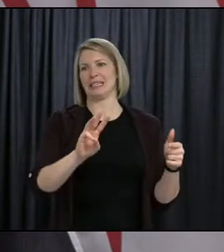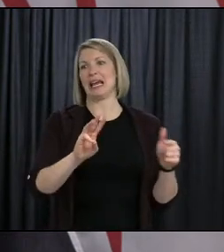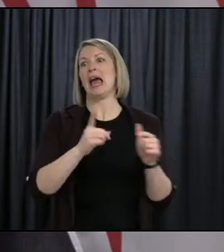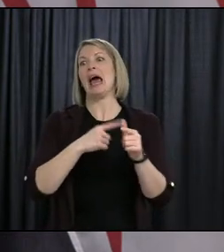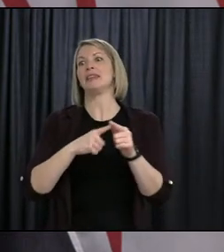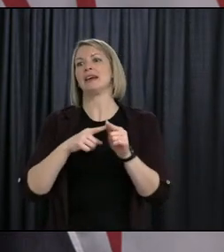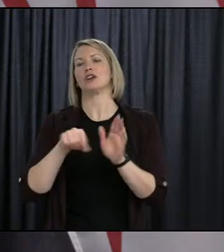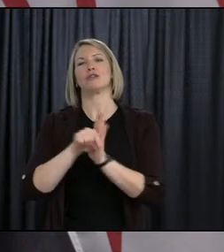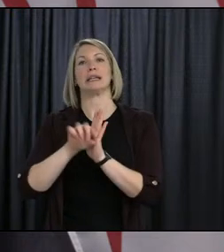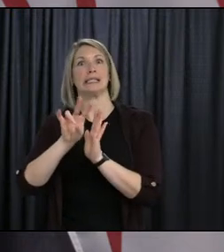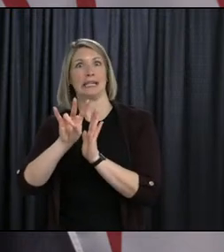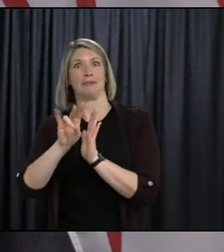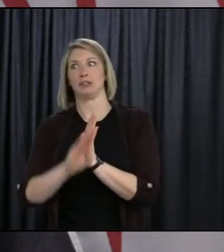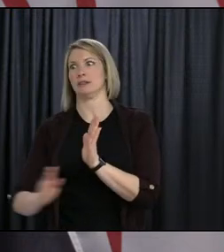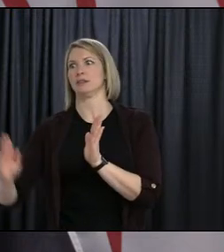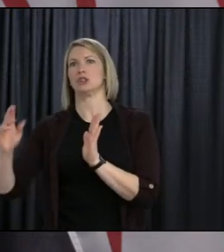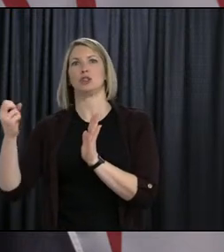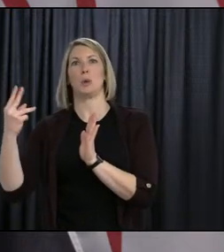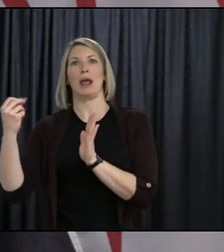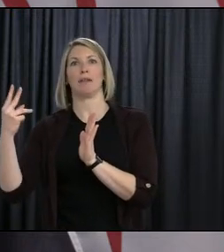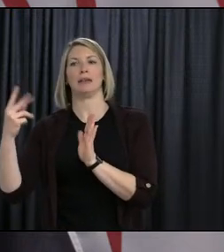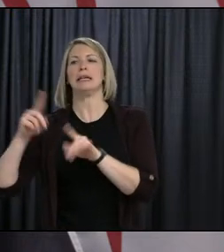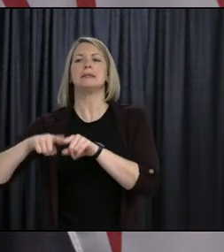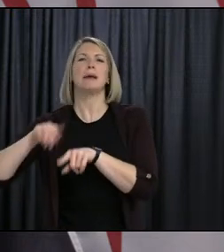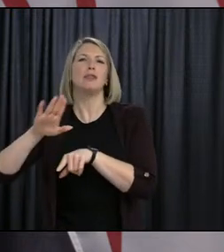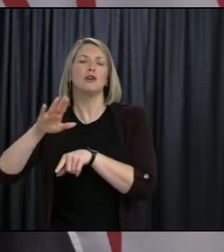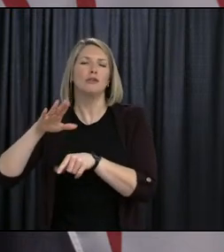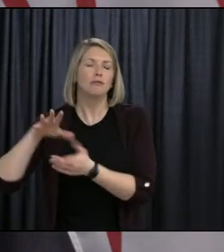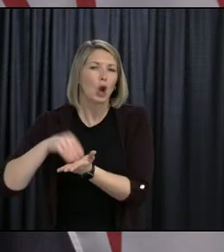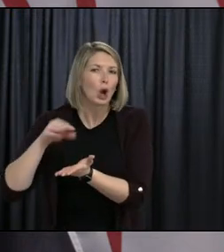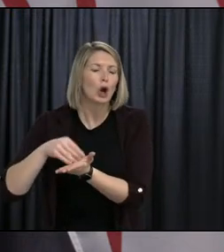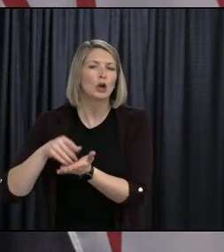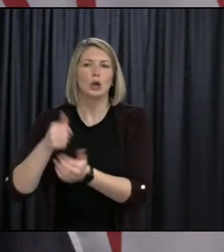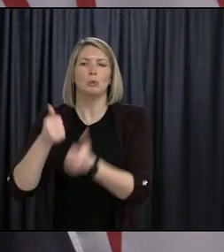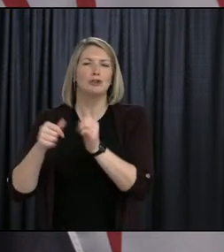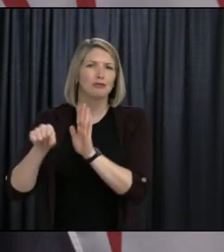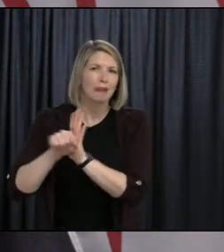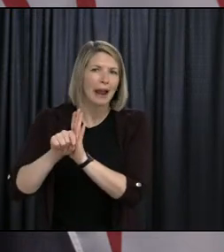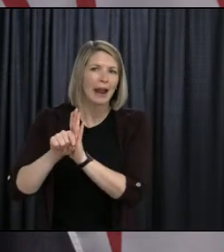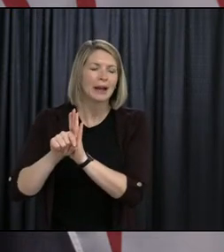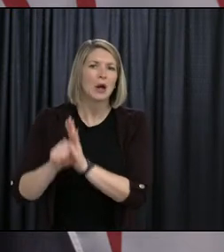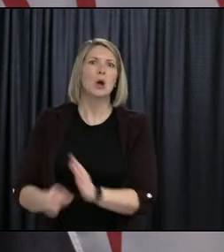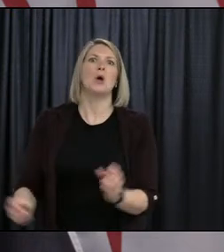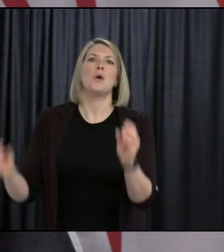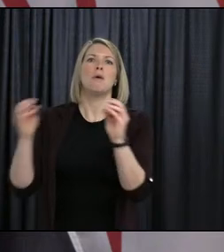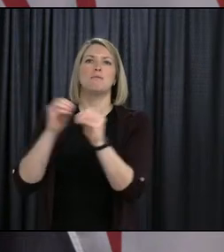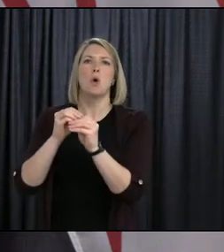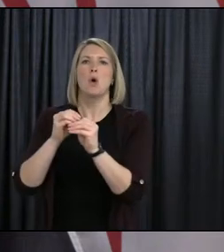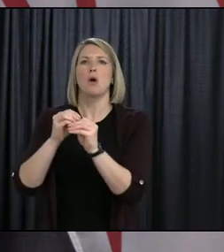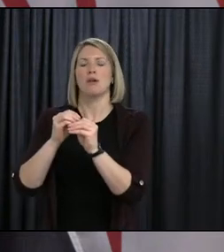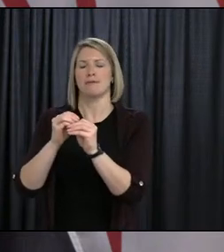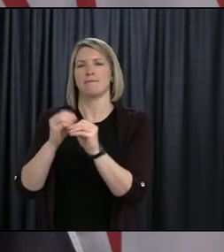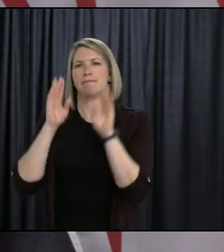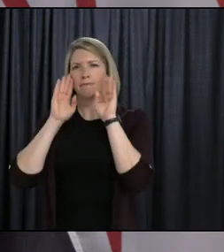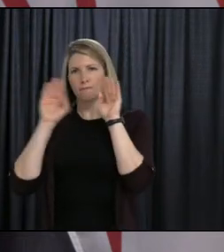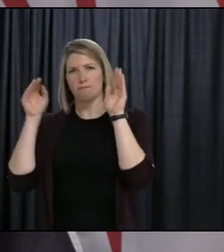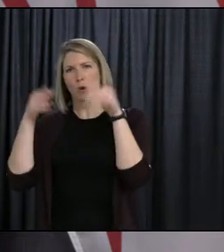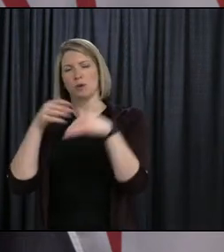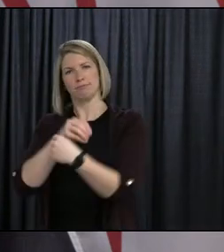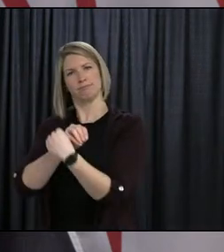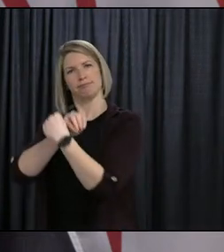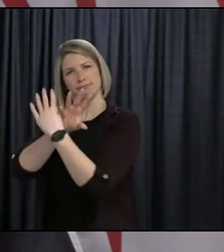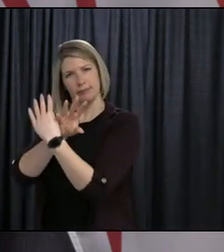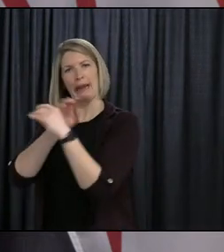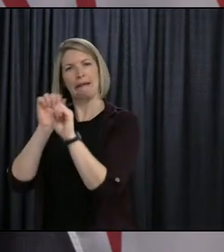students, depending on their age, be able to participate more screen time in a synchronous manner with their teacher if